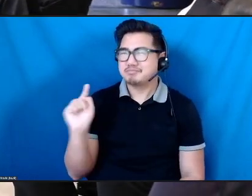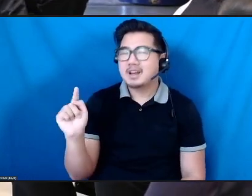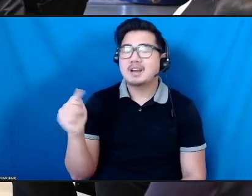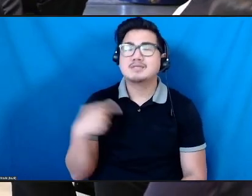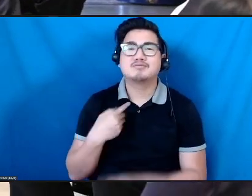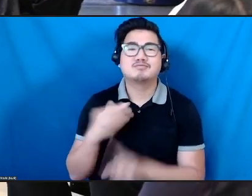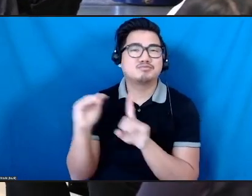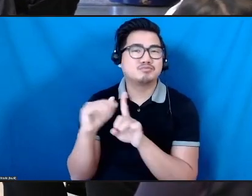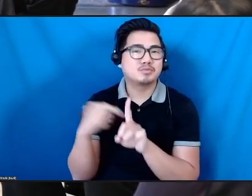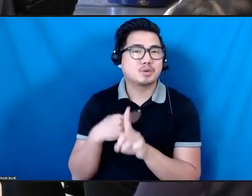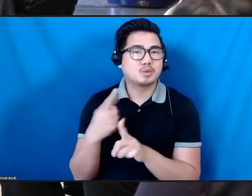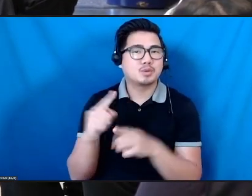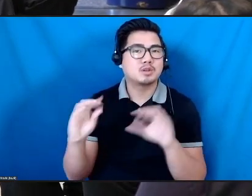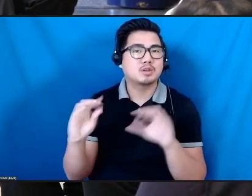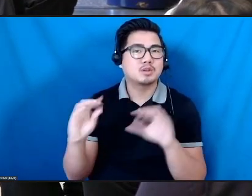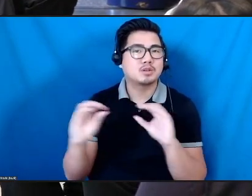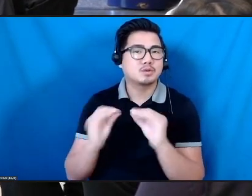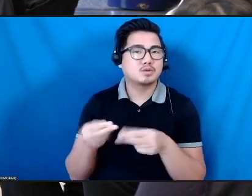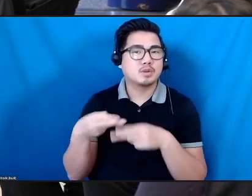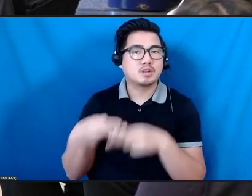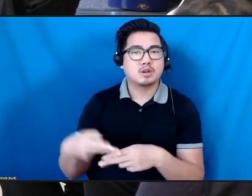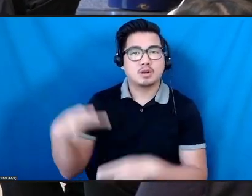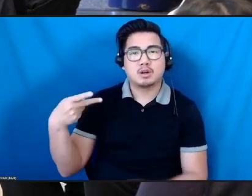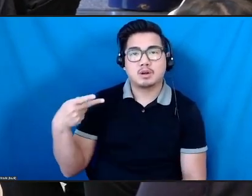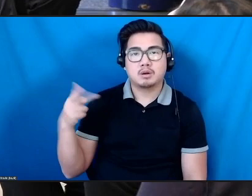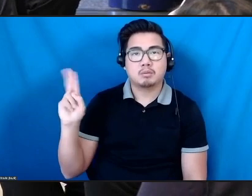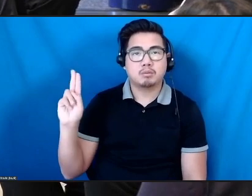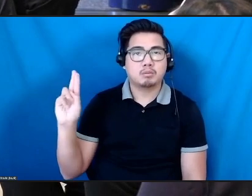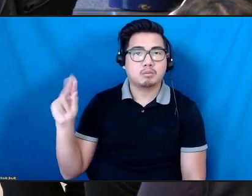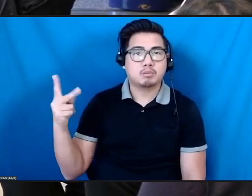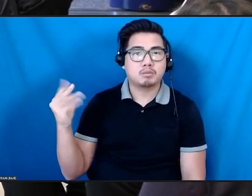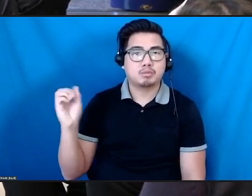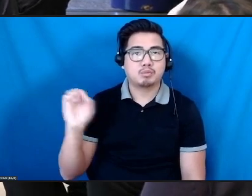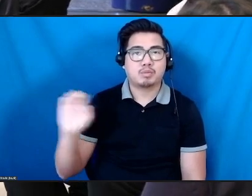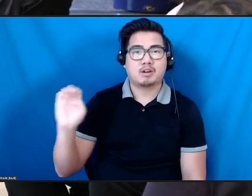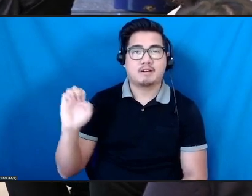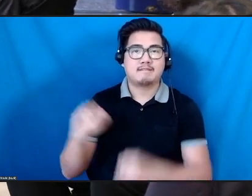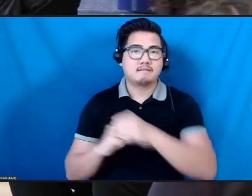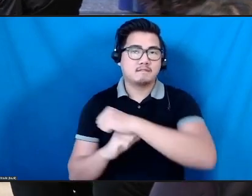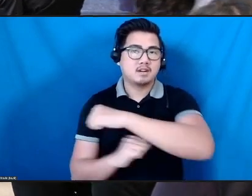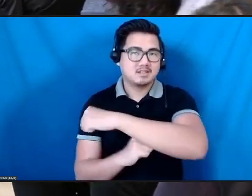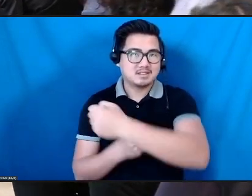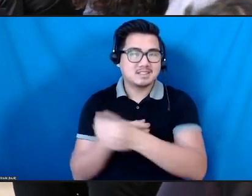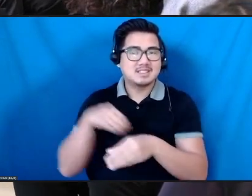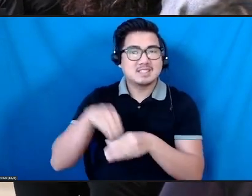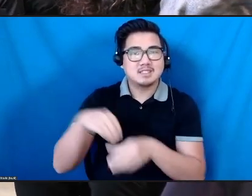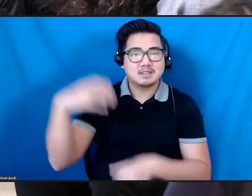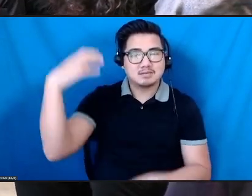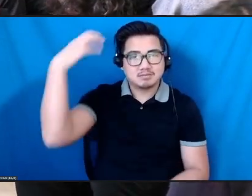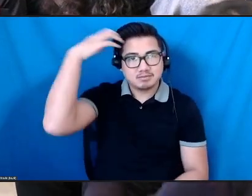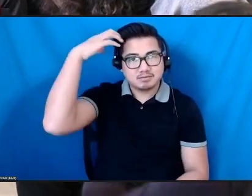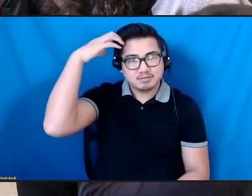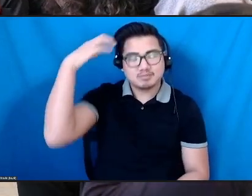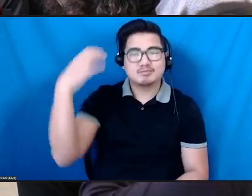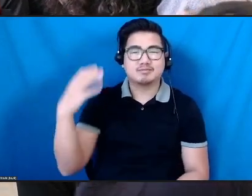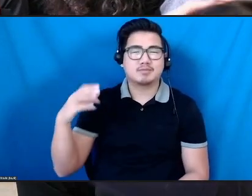organization called Purpose Foundation, and I think out of Hamburg that is pioneering a kind of,